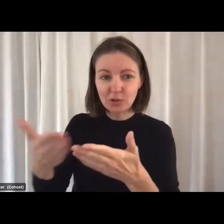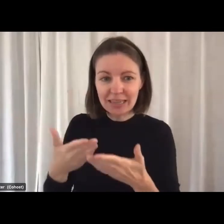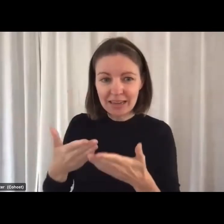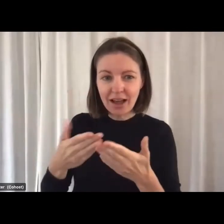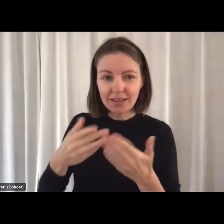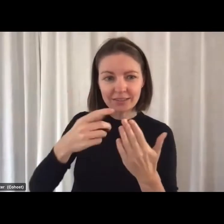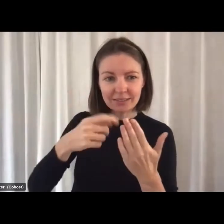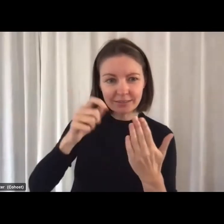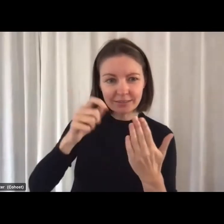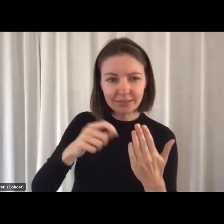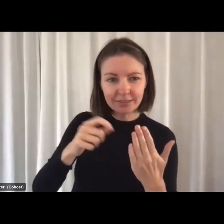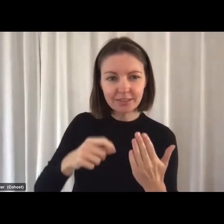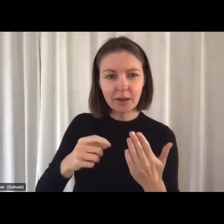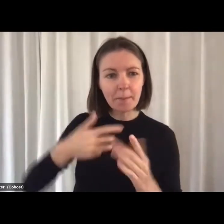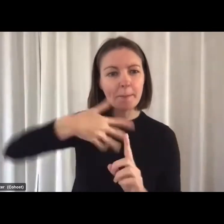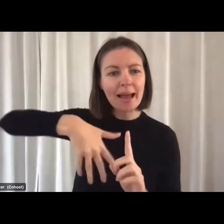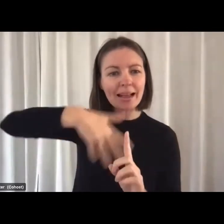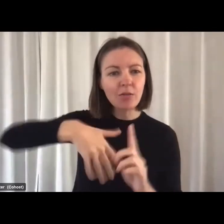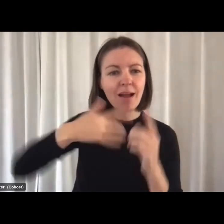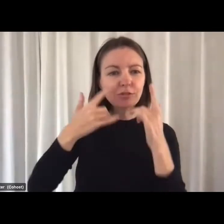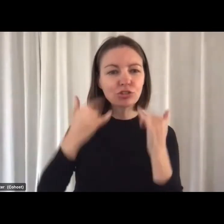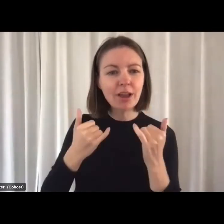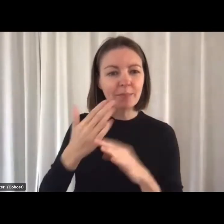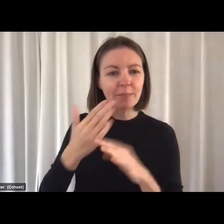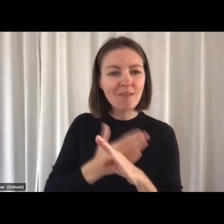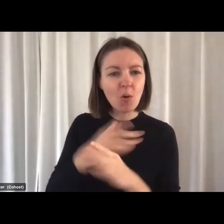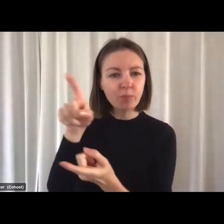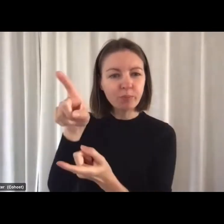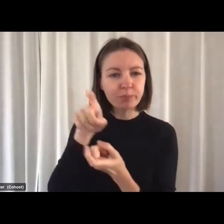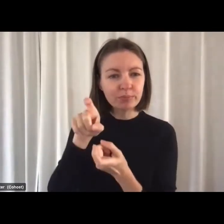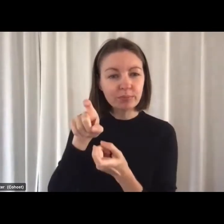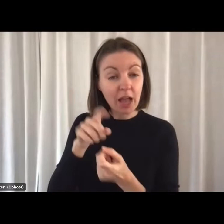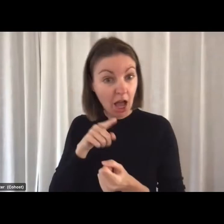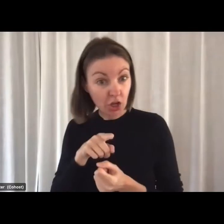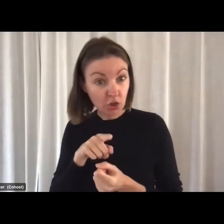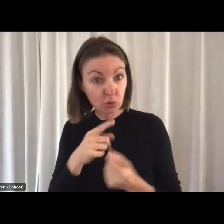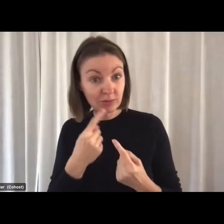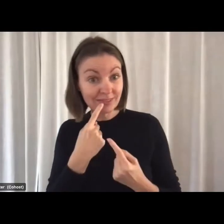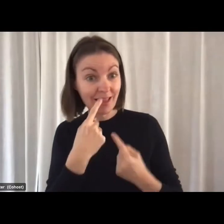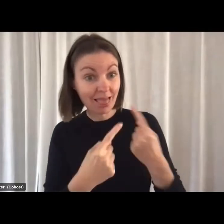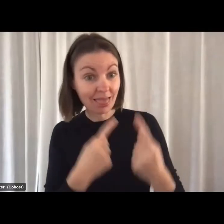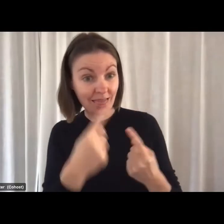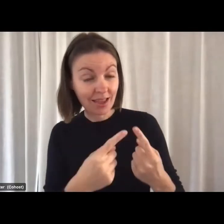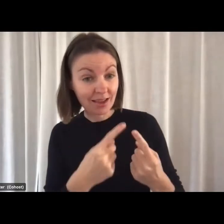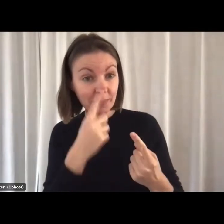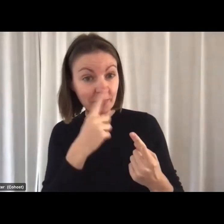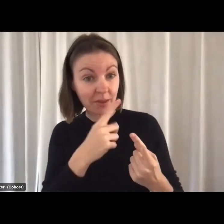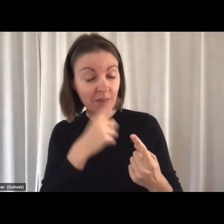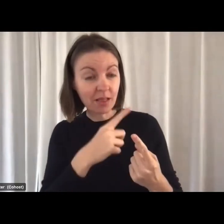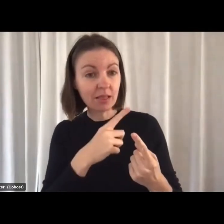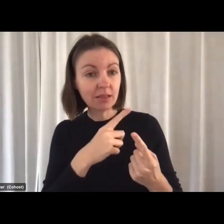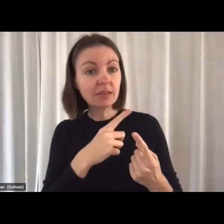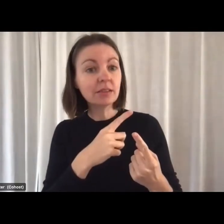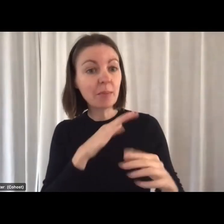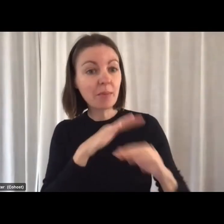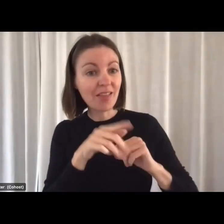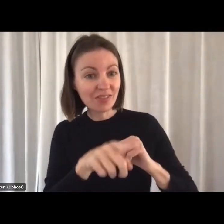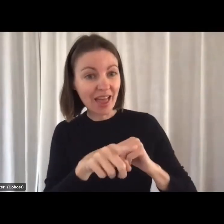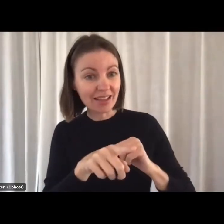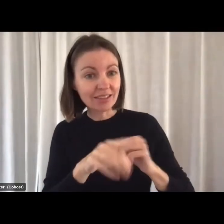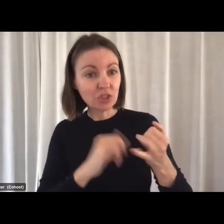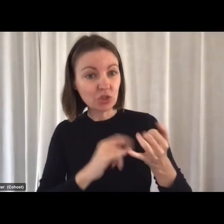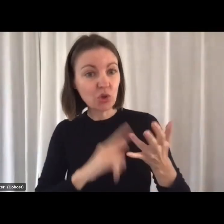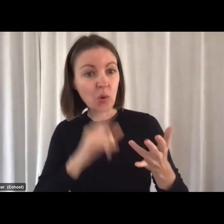prior to employing. Are you preparing workers with this information so that organisations can move more quickly through the recruitment